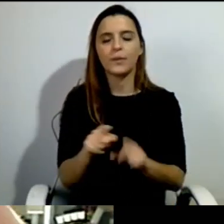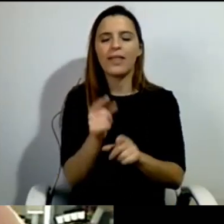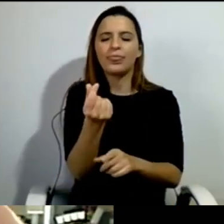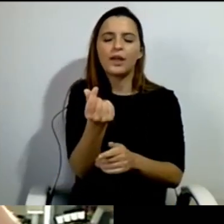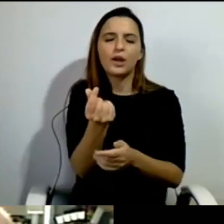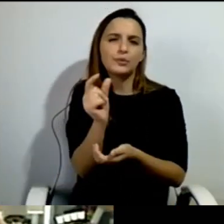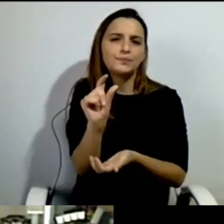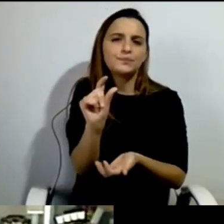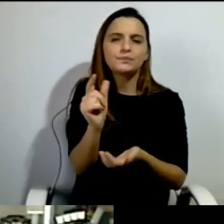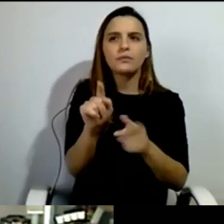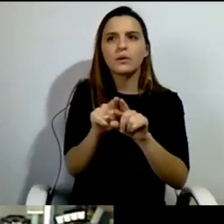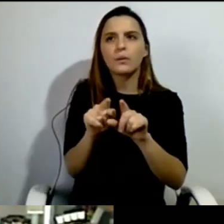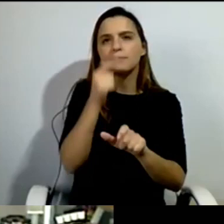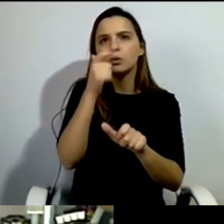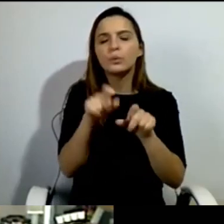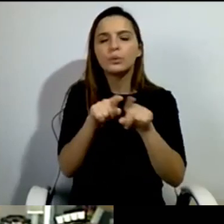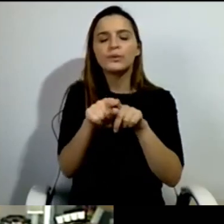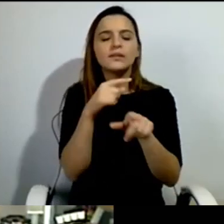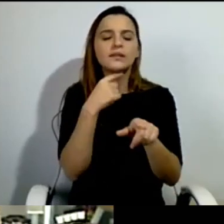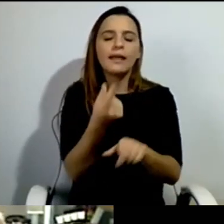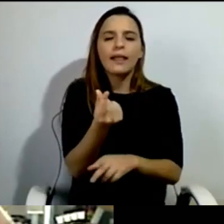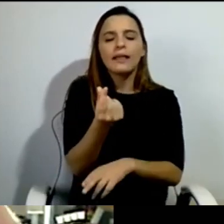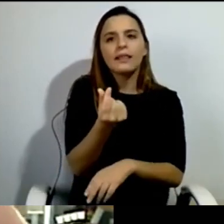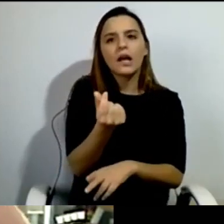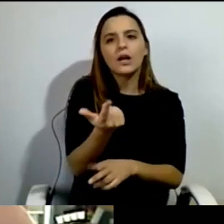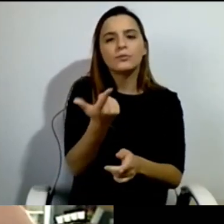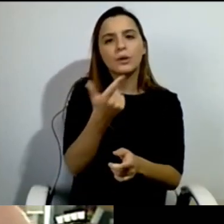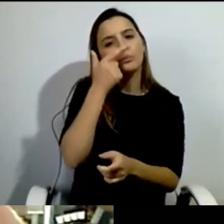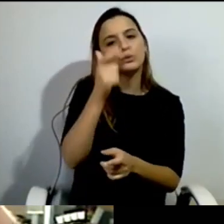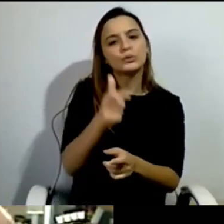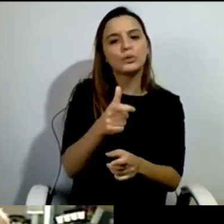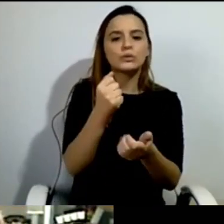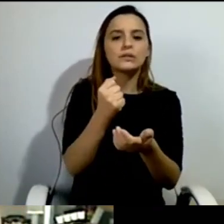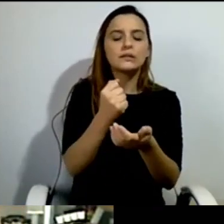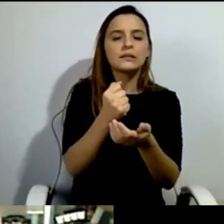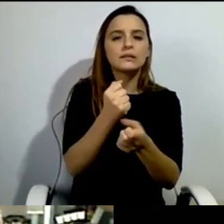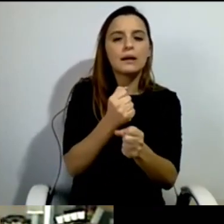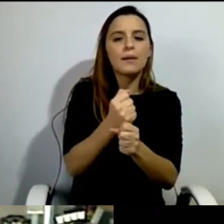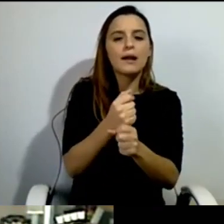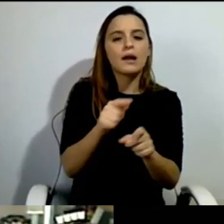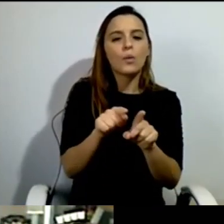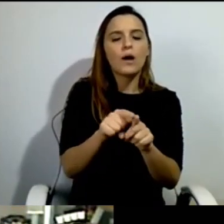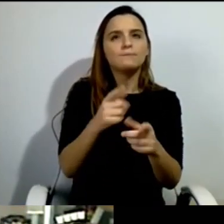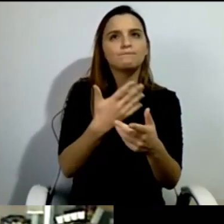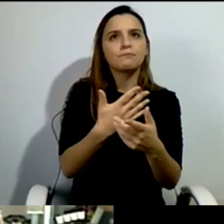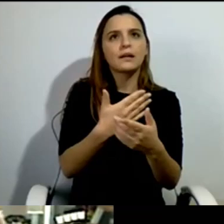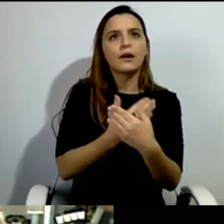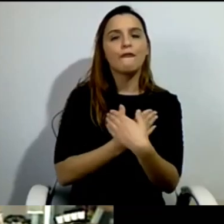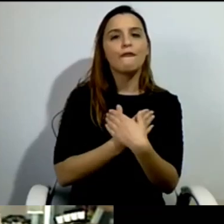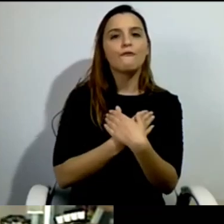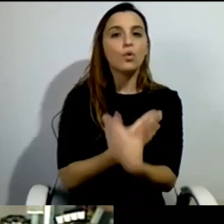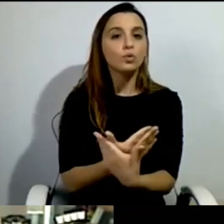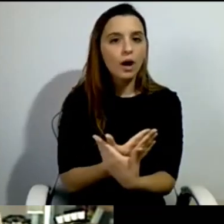give to people who worked voluntarily for us. Not really to give them a salary, because it was ridiculously